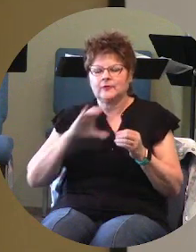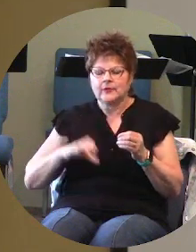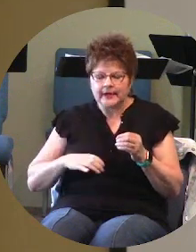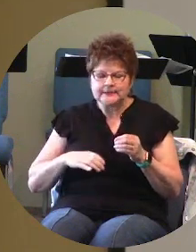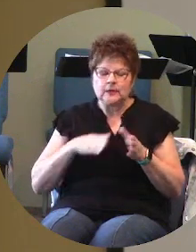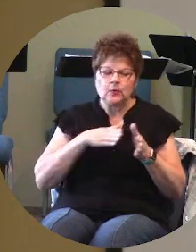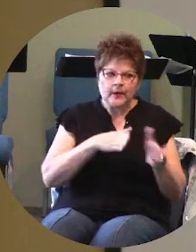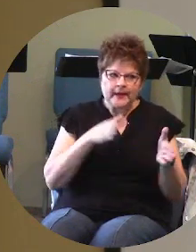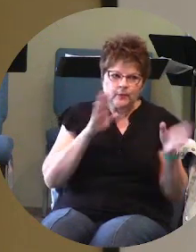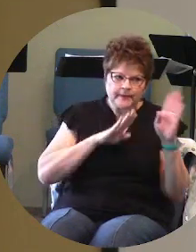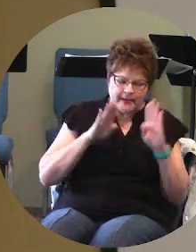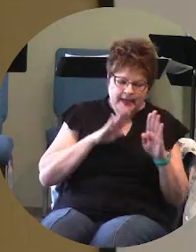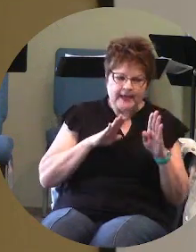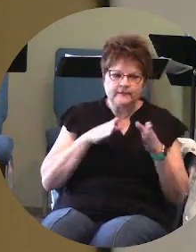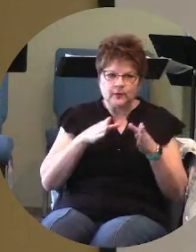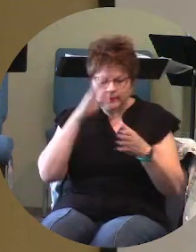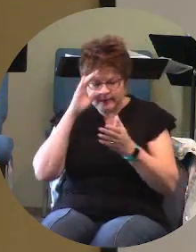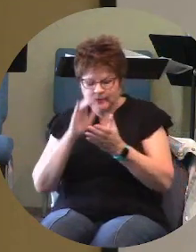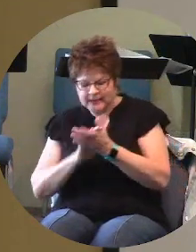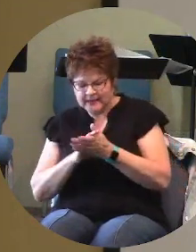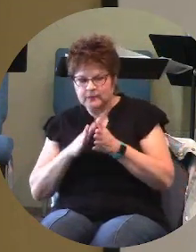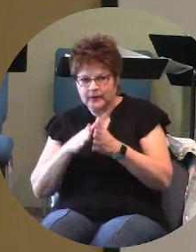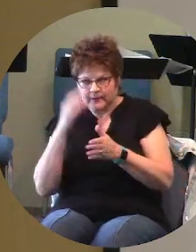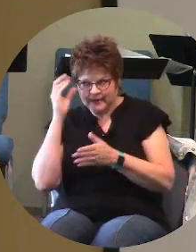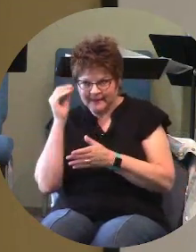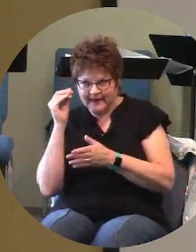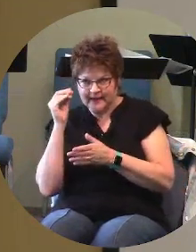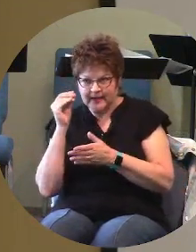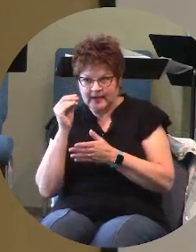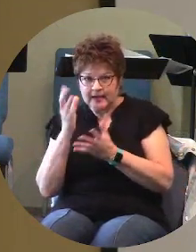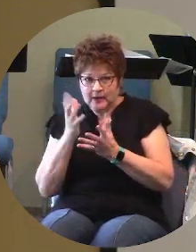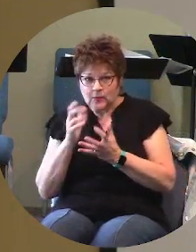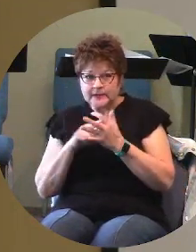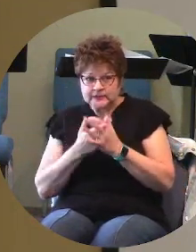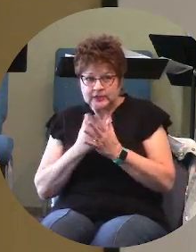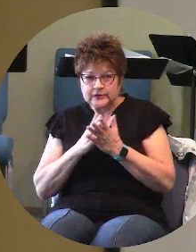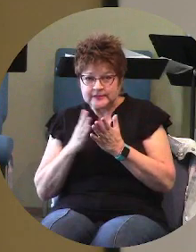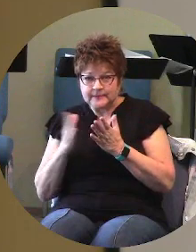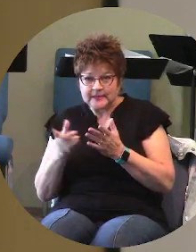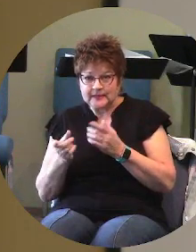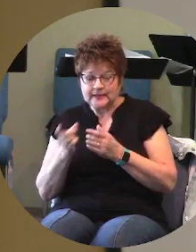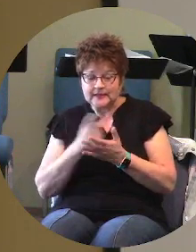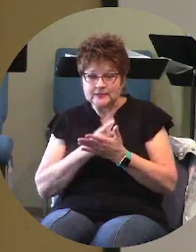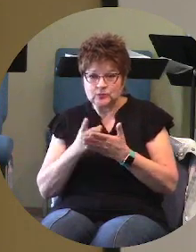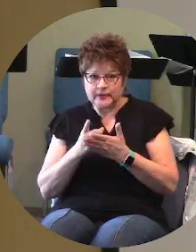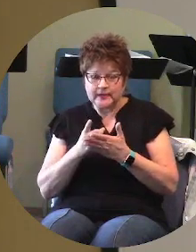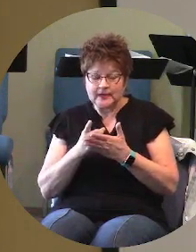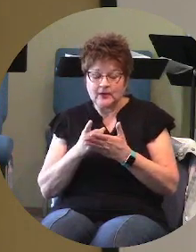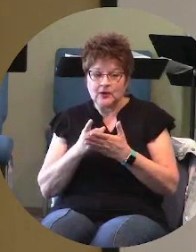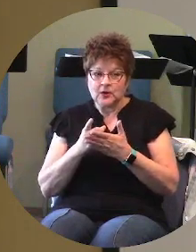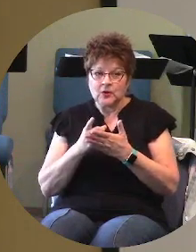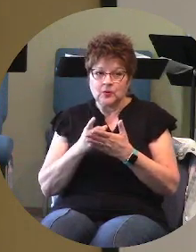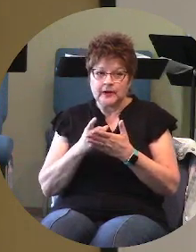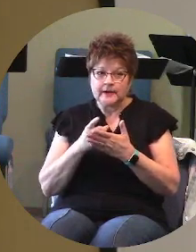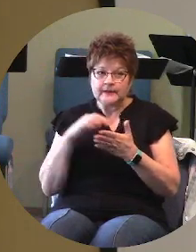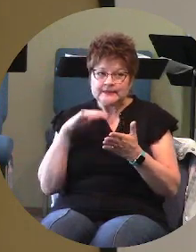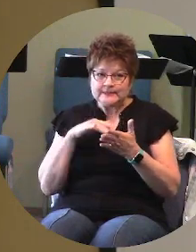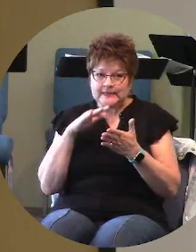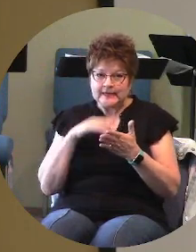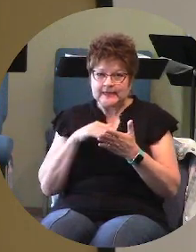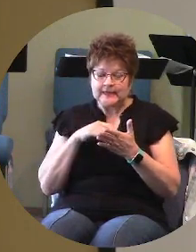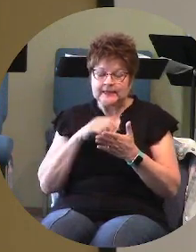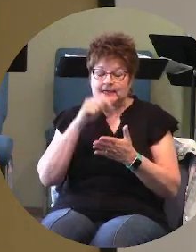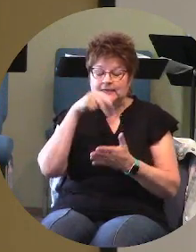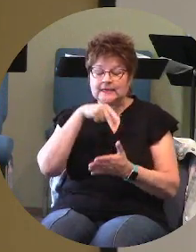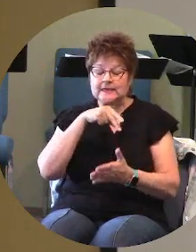we believe in the way we think and i want to start something this week we're going to look at the psalm psalms for the next several